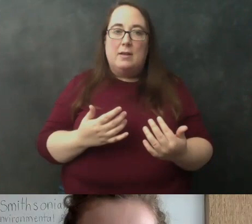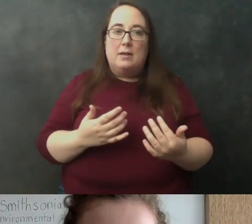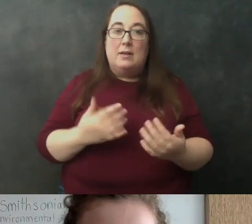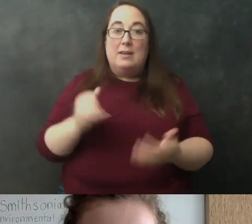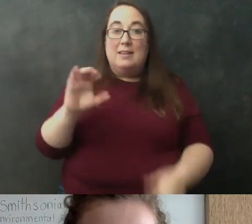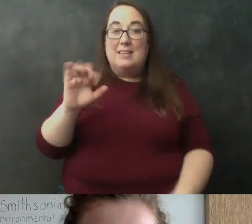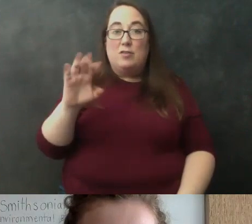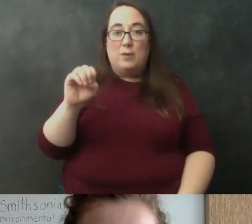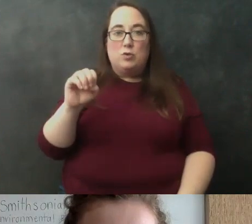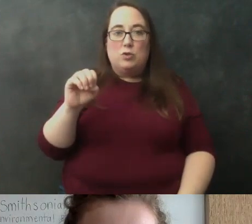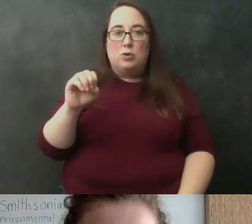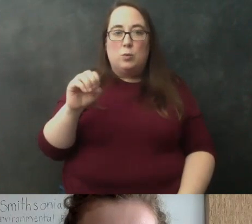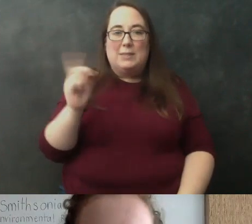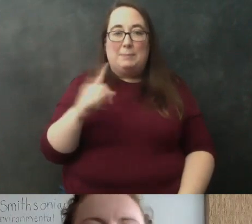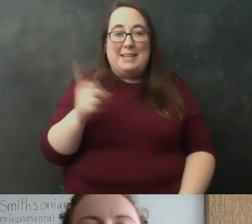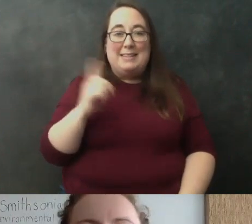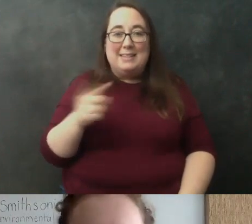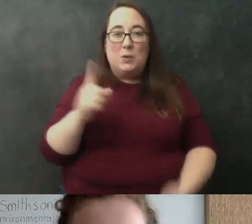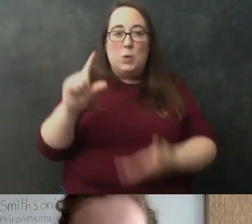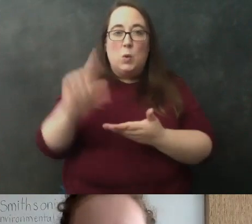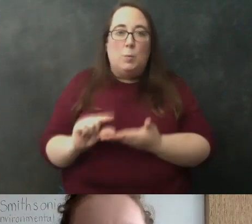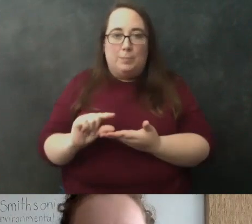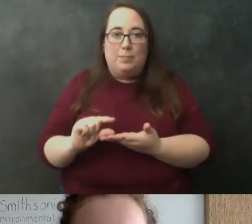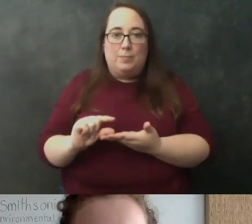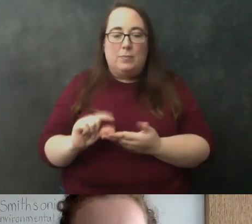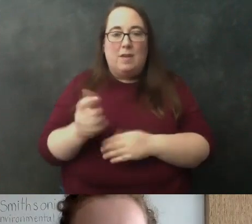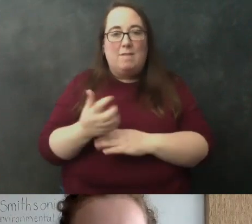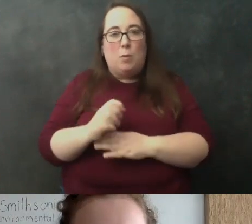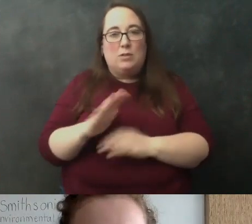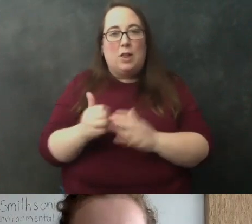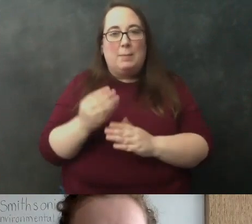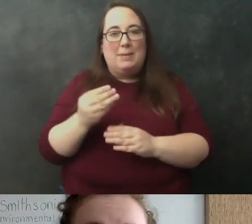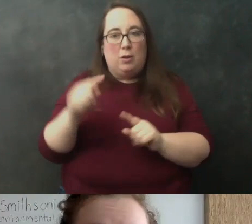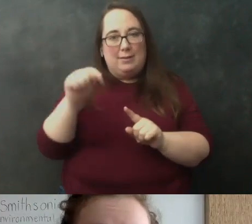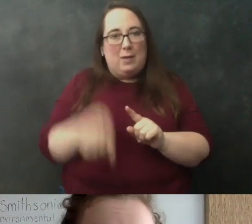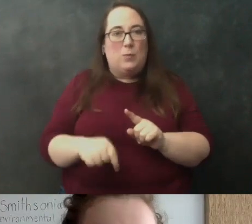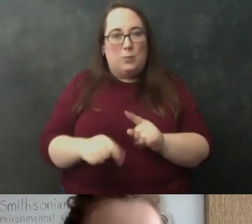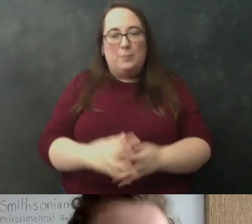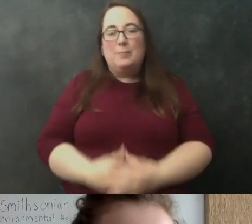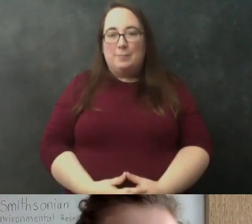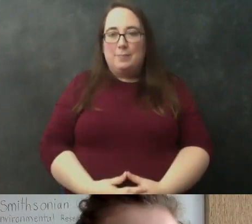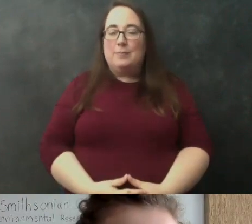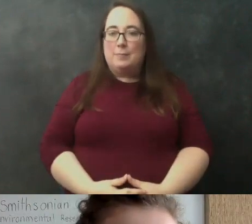centrifuge and it spins really really fast which forces all the material through the filter oh wow